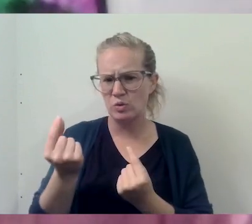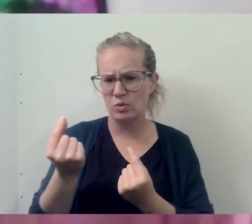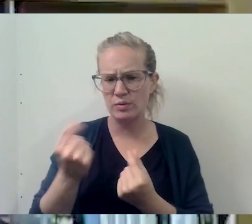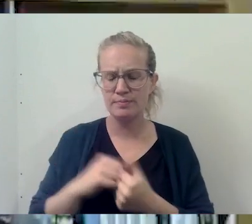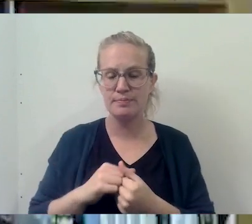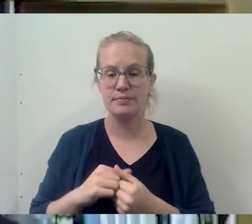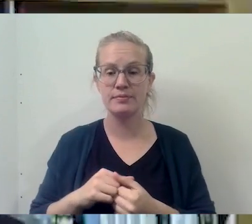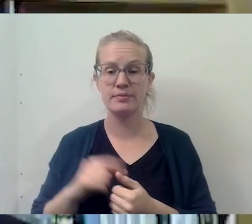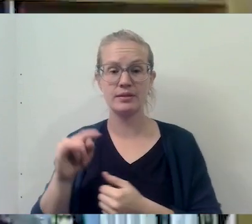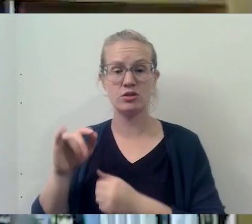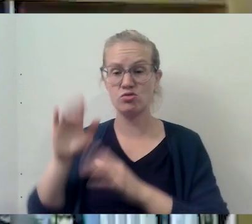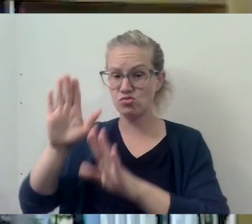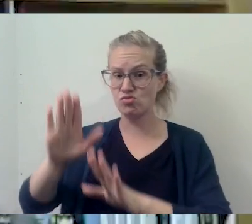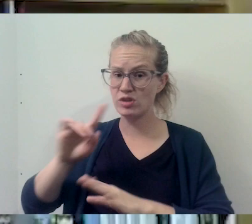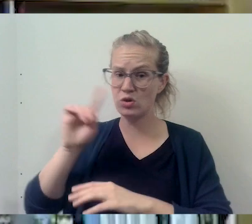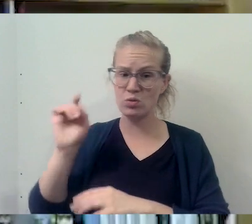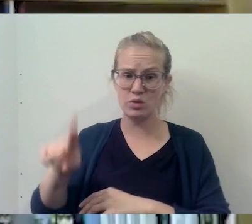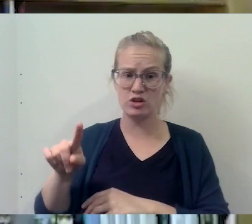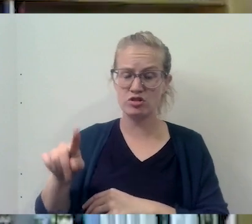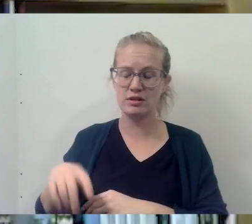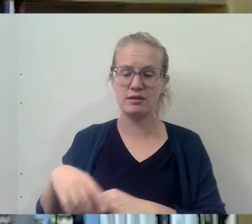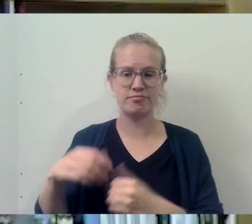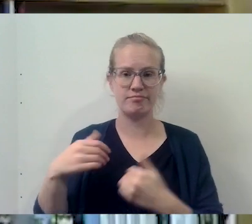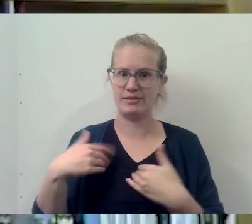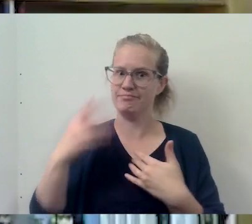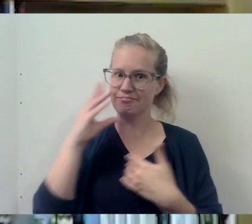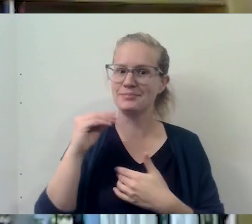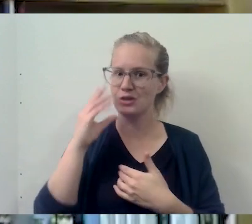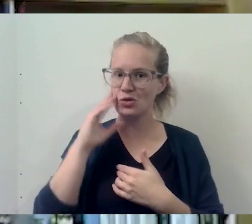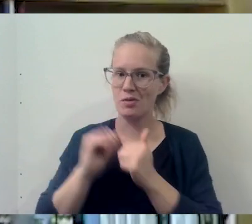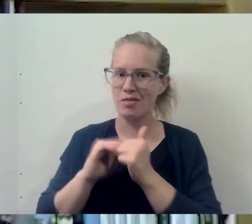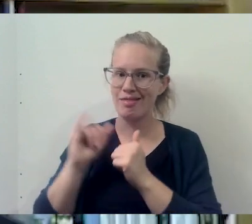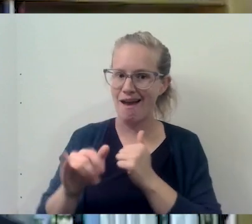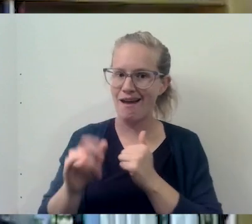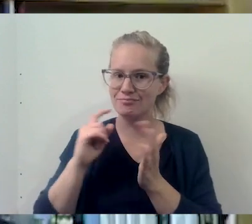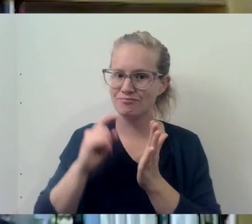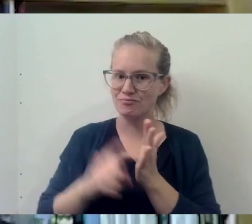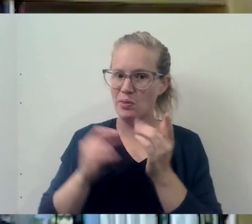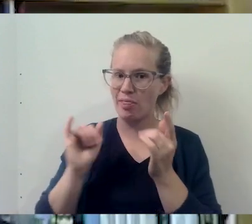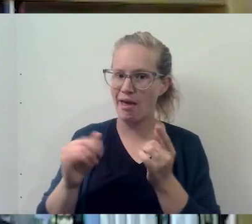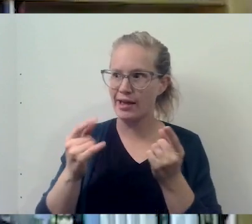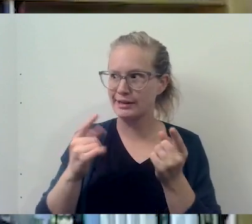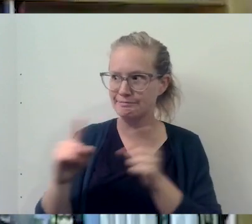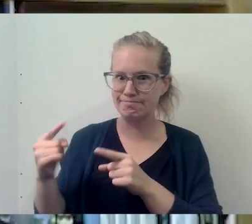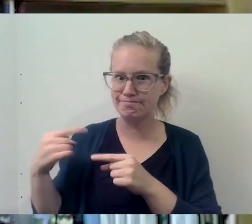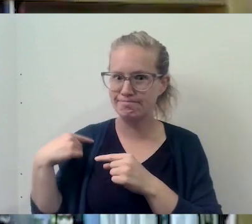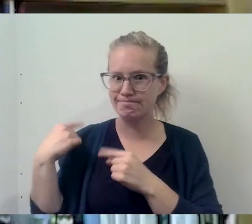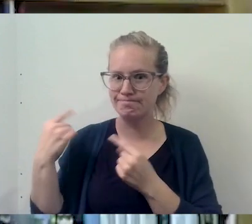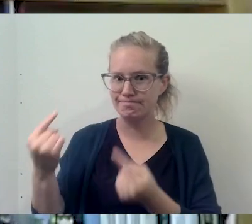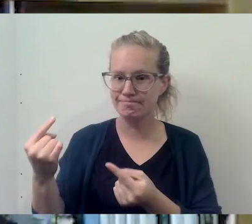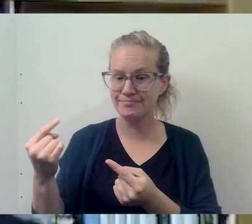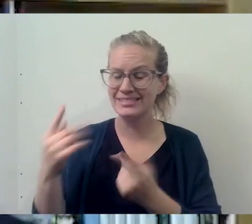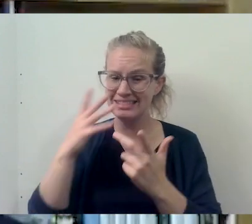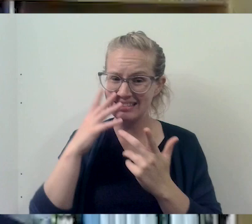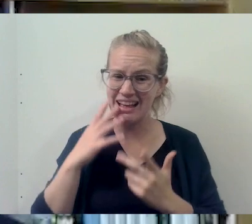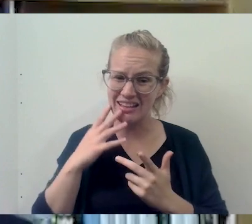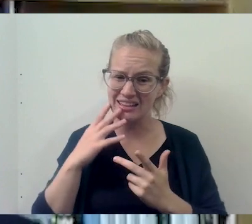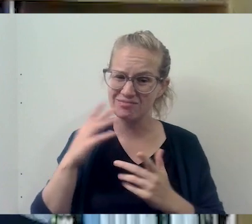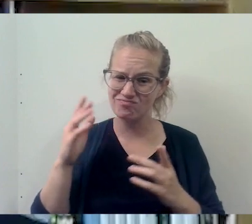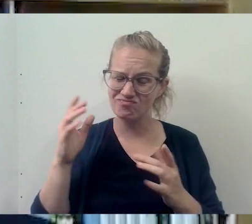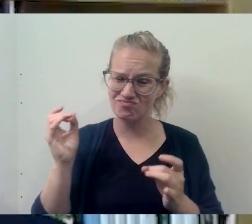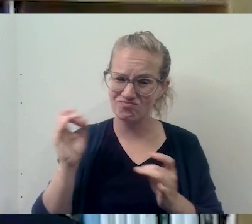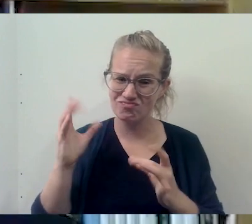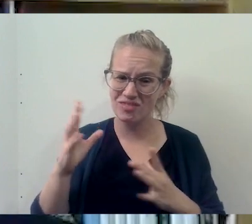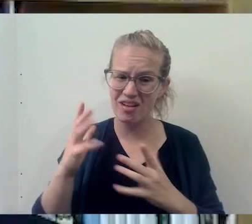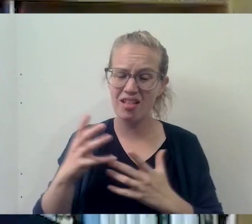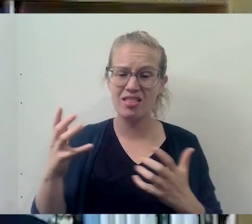Well, well, that's a great question, you know, and I've had plenty of that. I've seen that, uh, I, sadly and tragically, there is